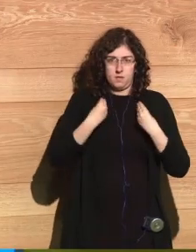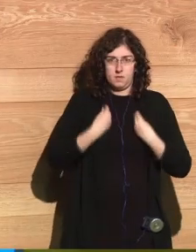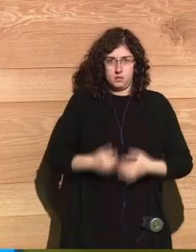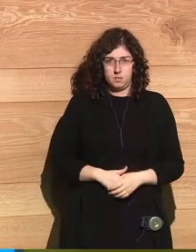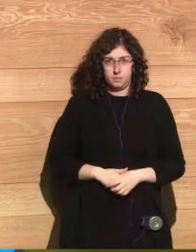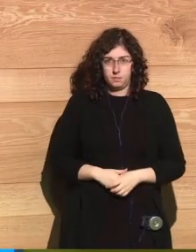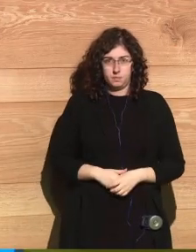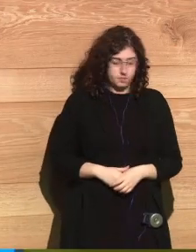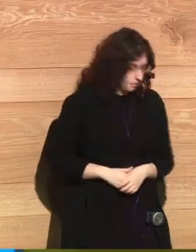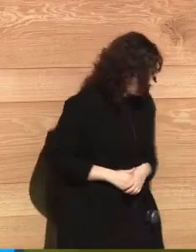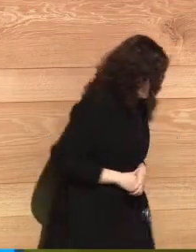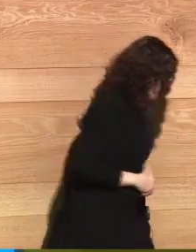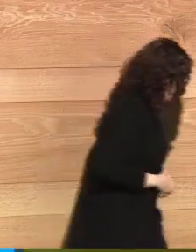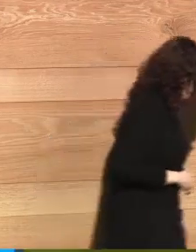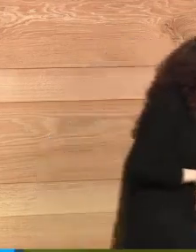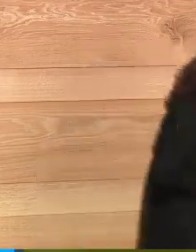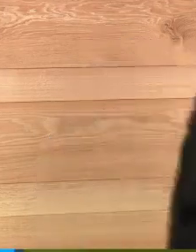Although it was morning,